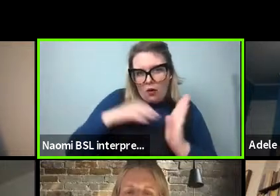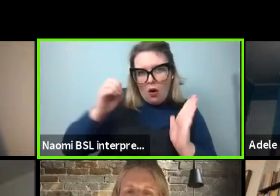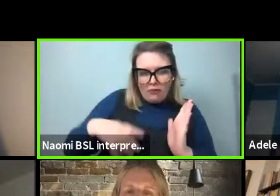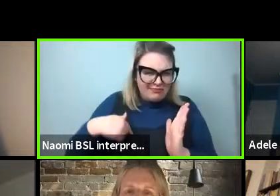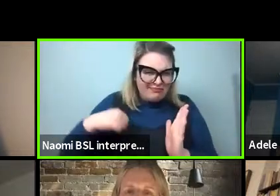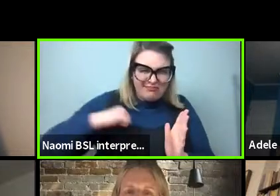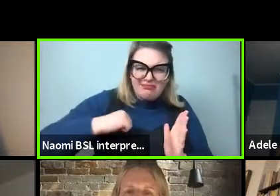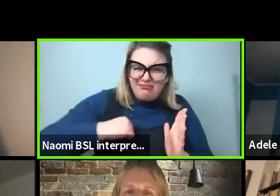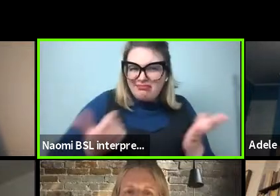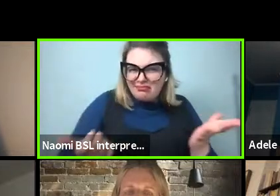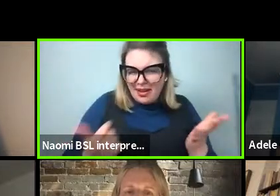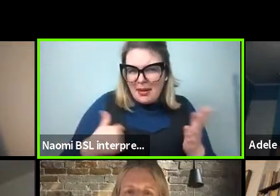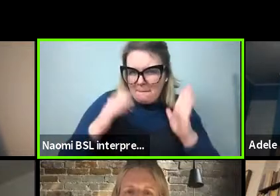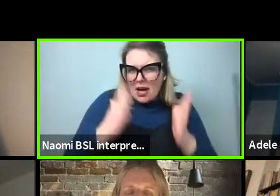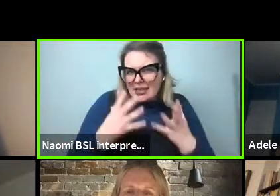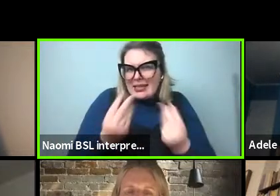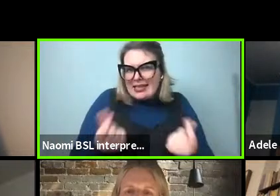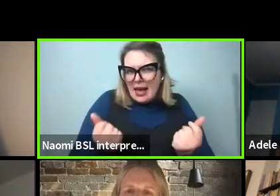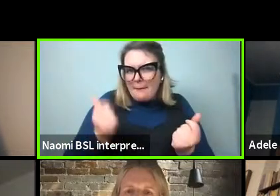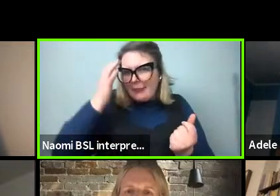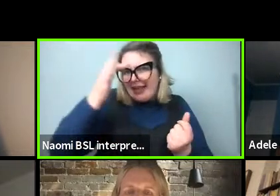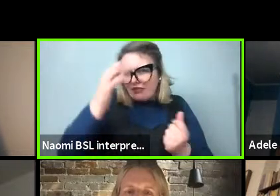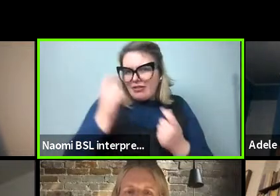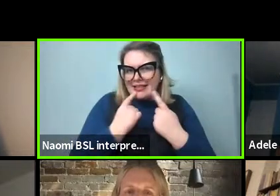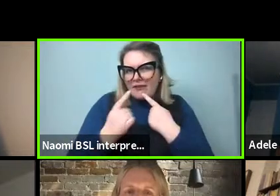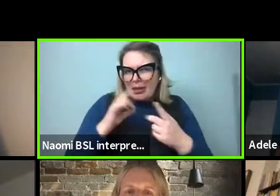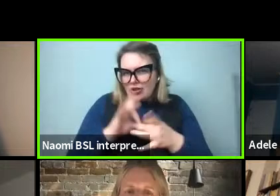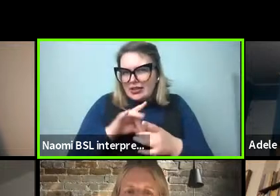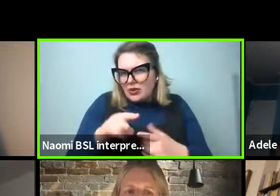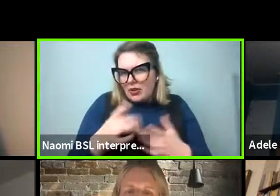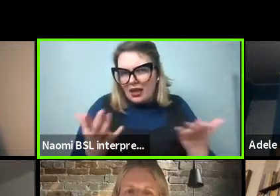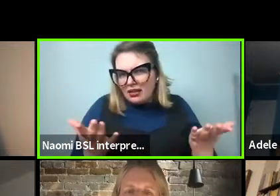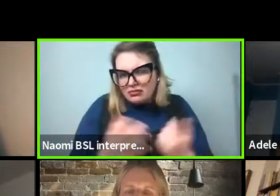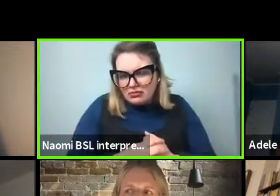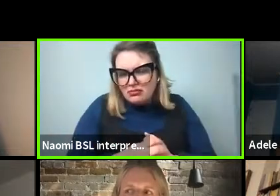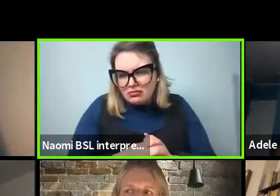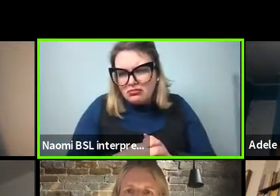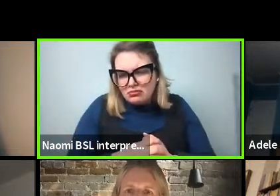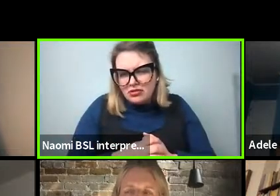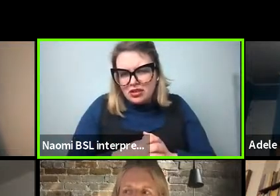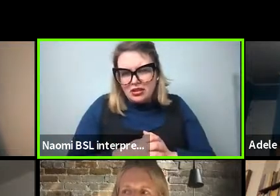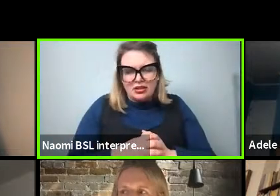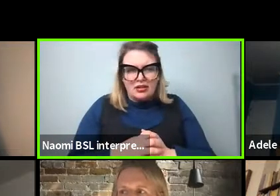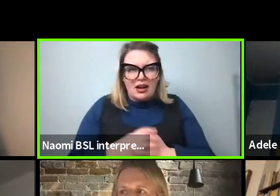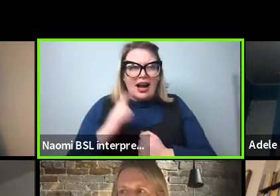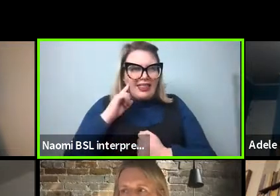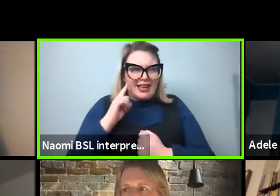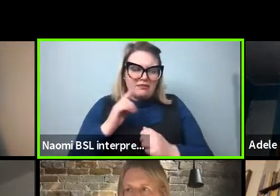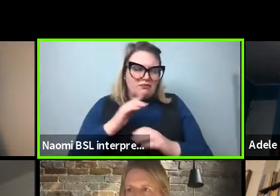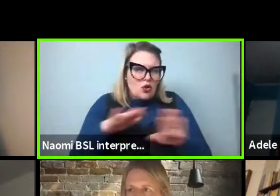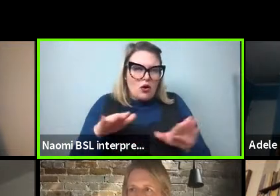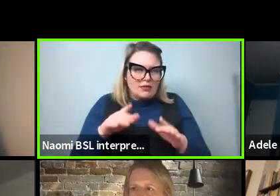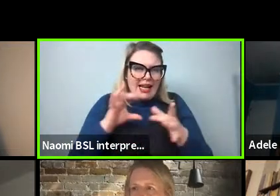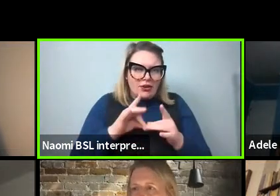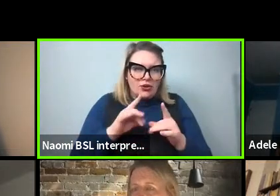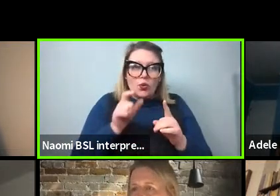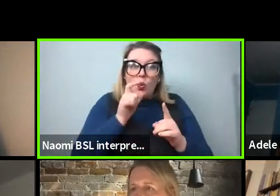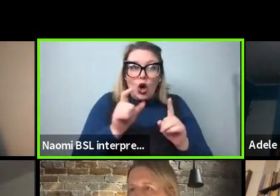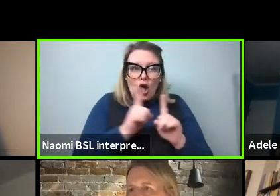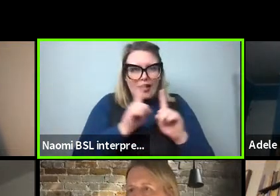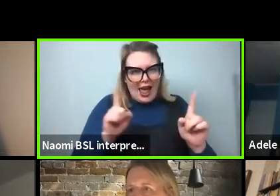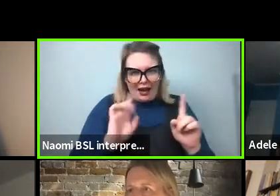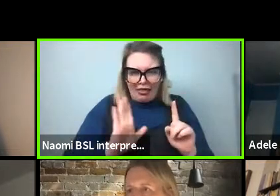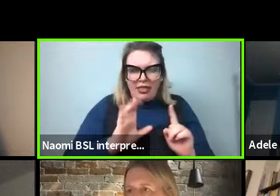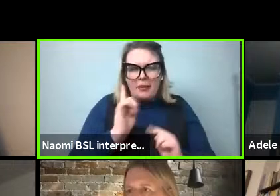kind of, of doing that. I don't think you can do, uh, you know, a word length there quite on its own, but I think you're right that,